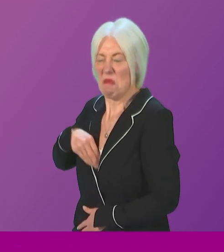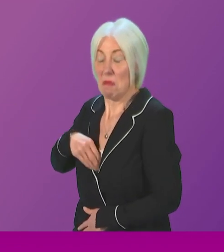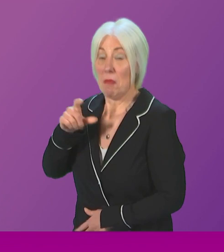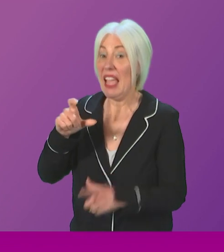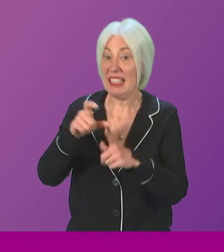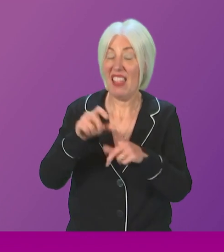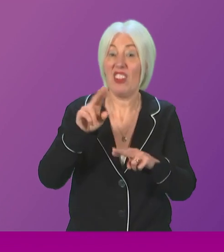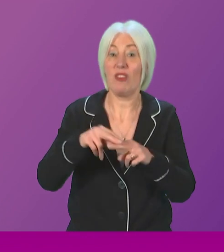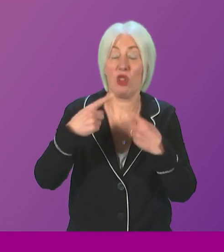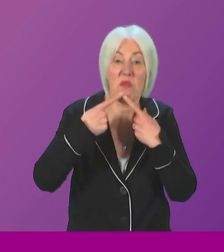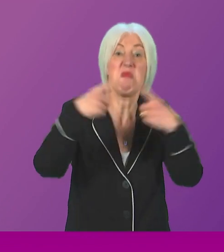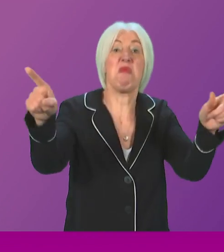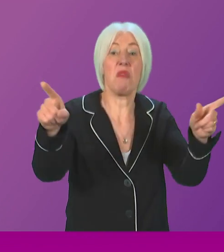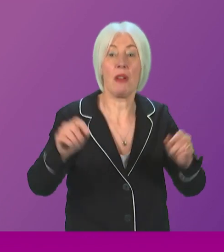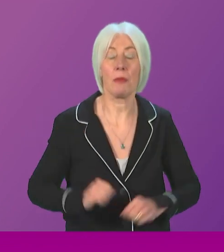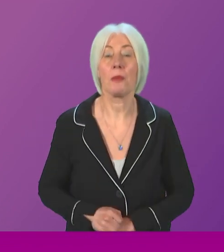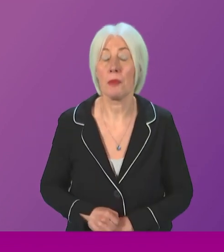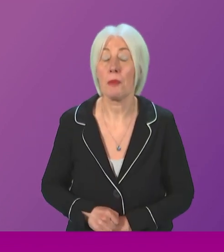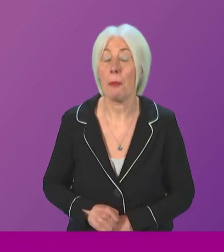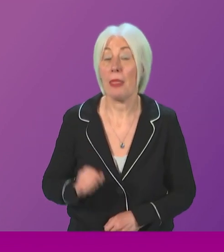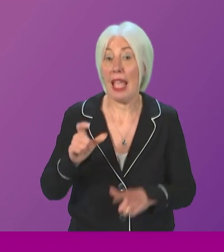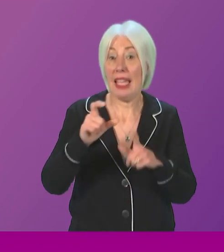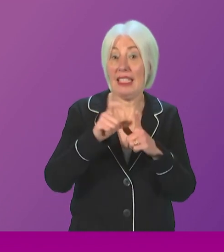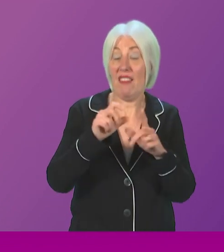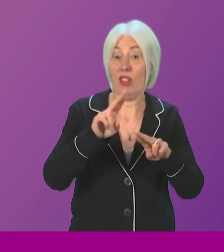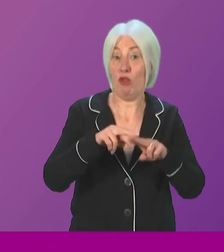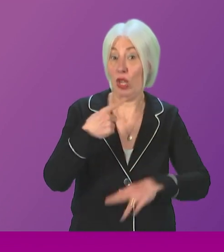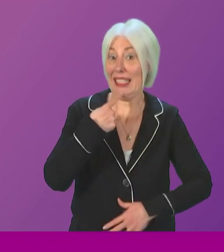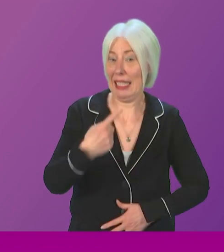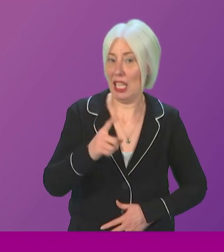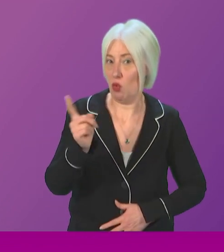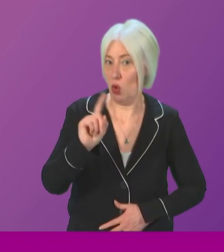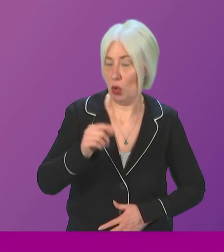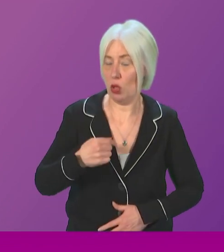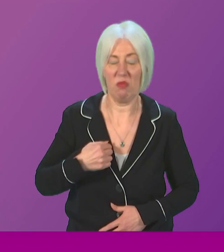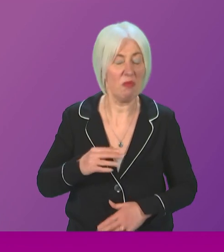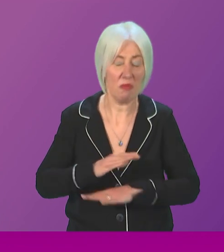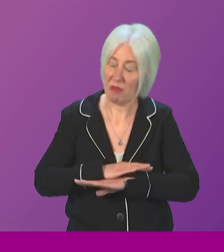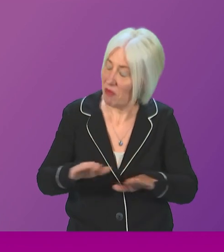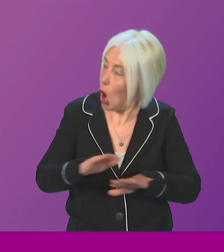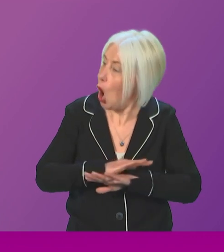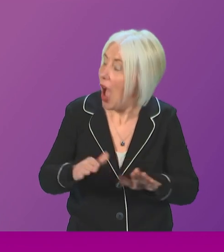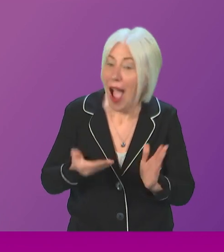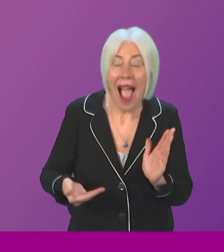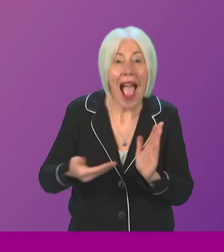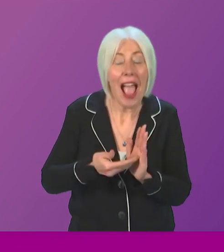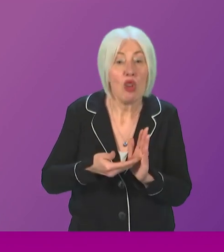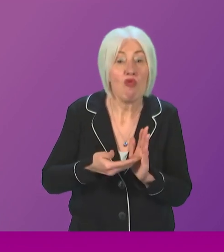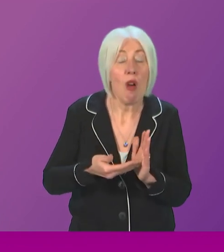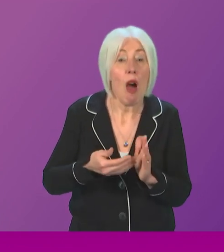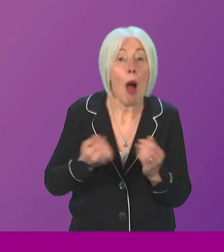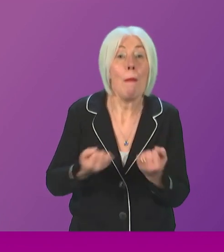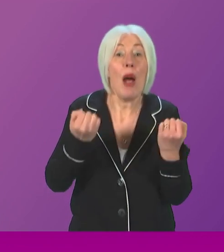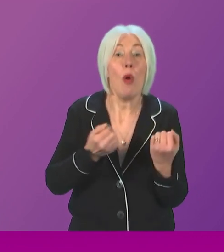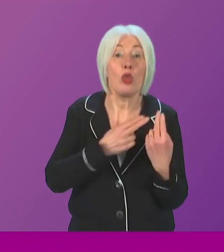and I'll quote him, Presiding Officer, not only must no more powers be devolved to Scotland,